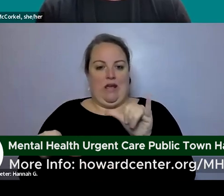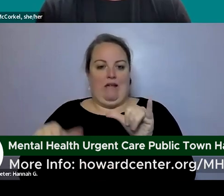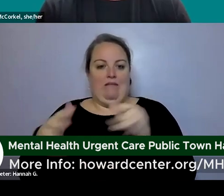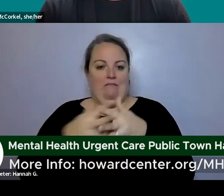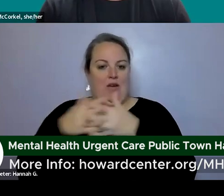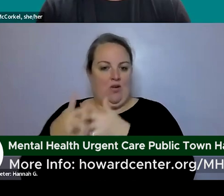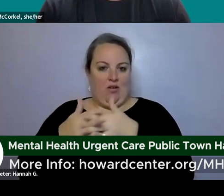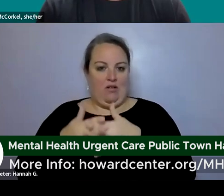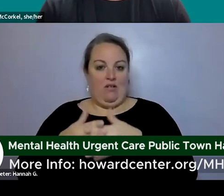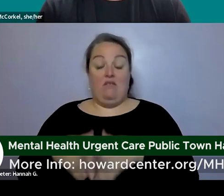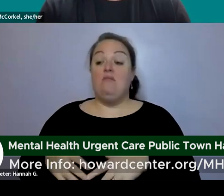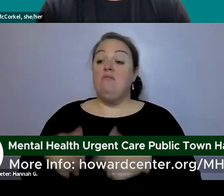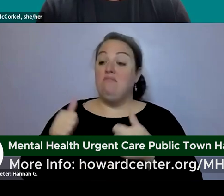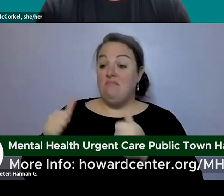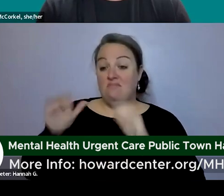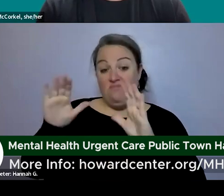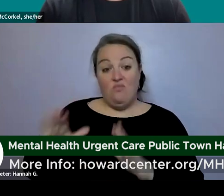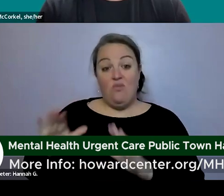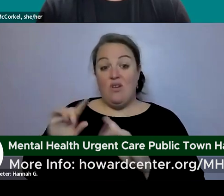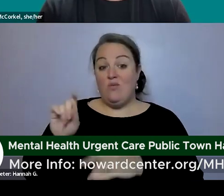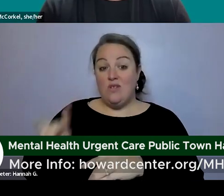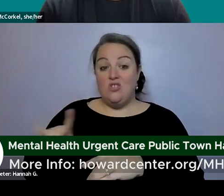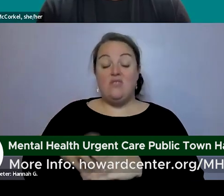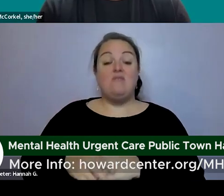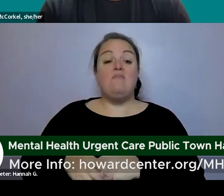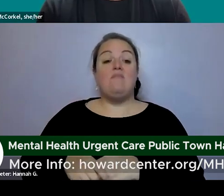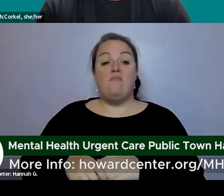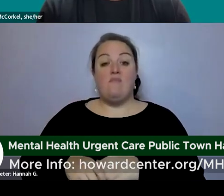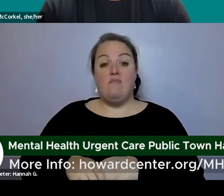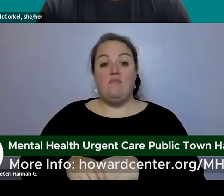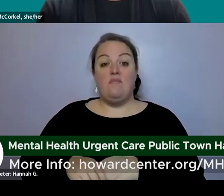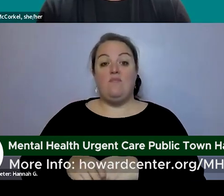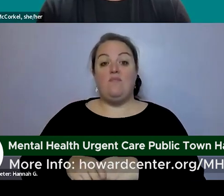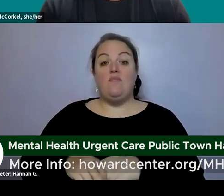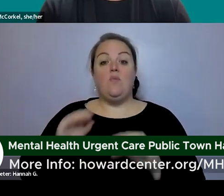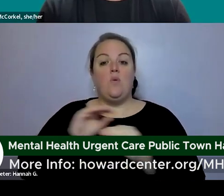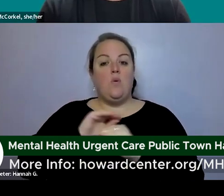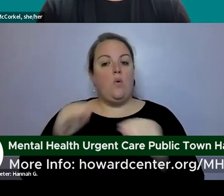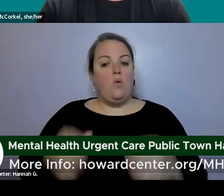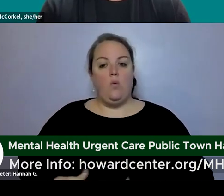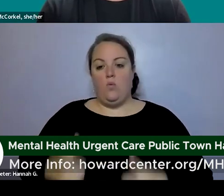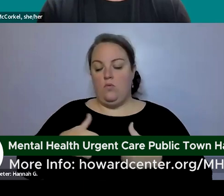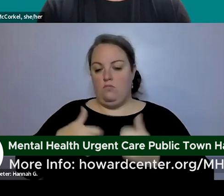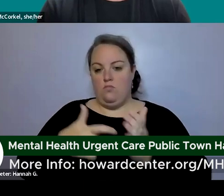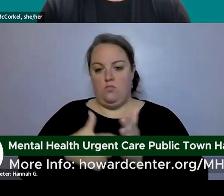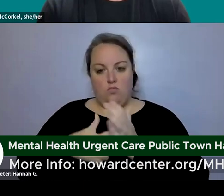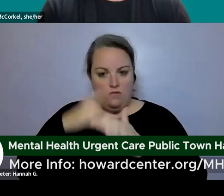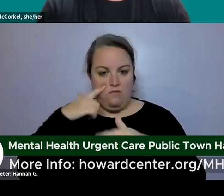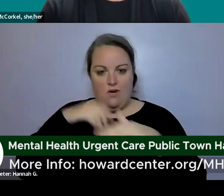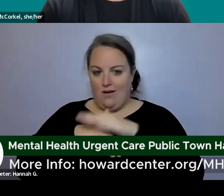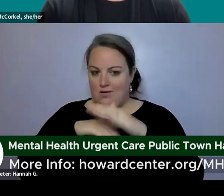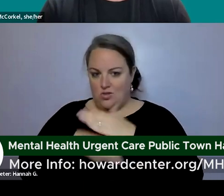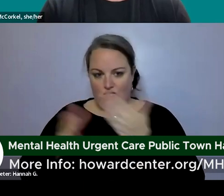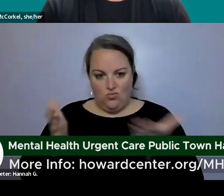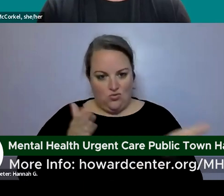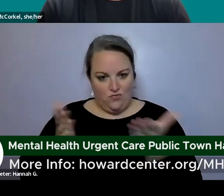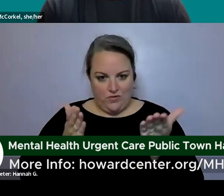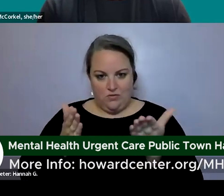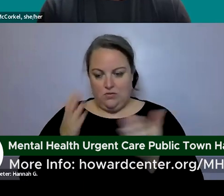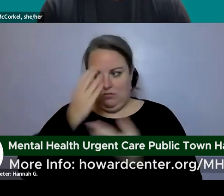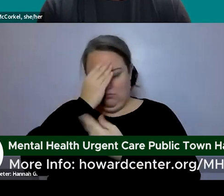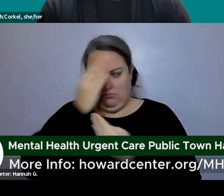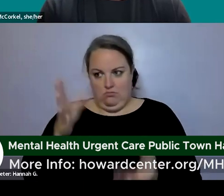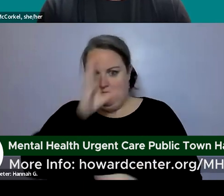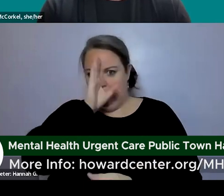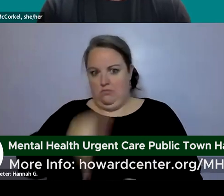it's great question there is no residency requirement to access the service so i just want to name that